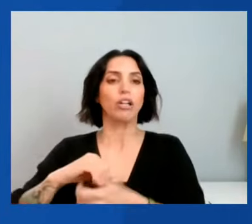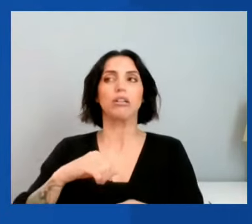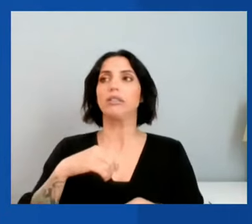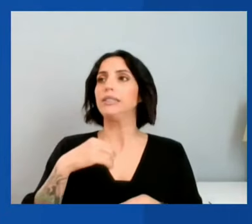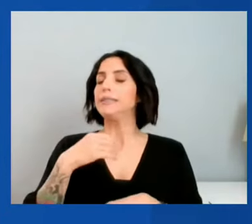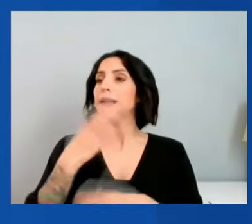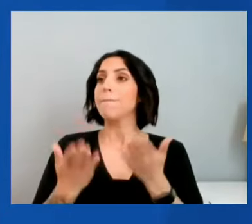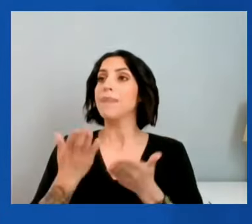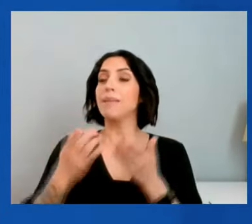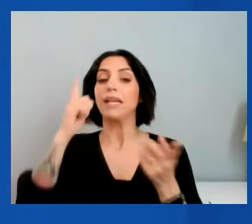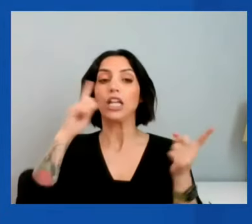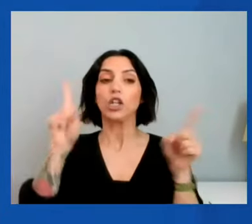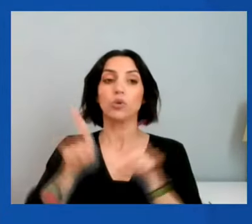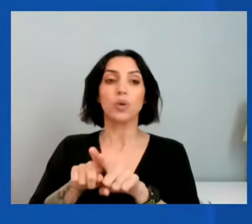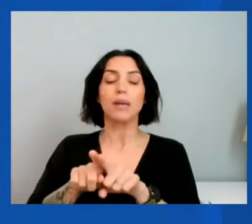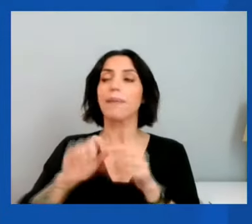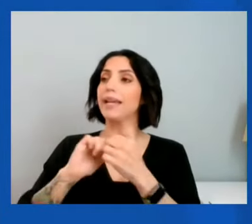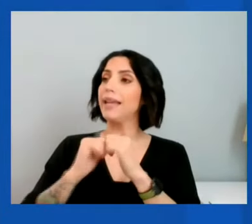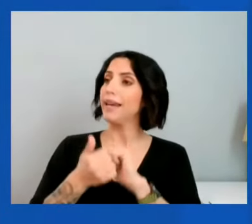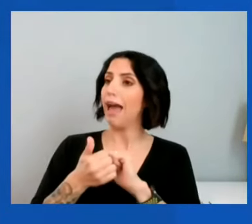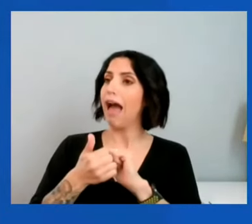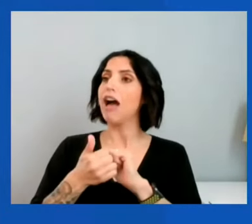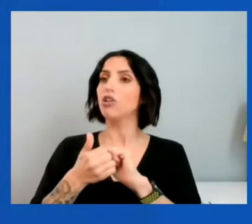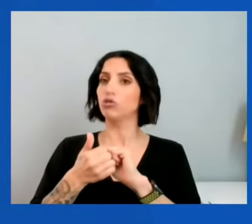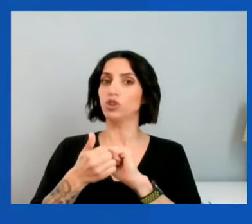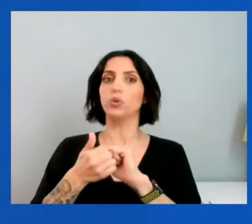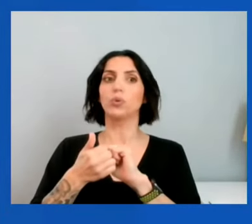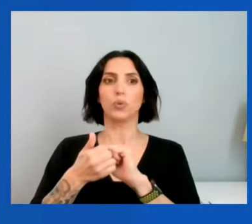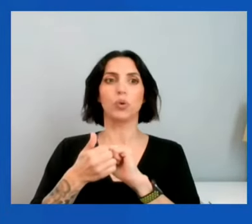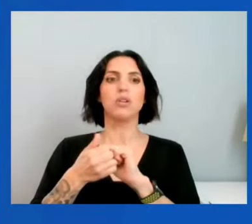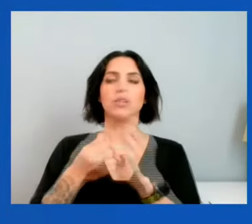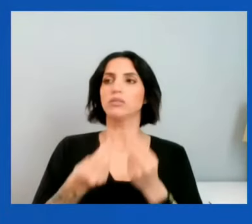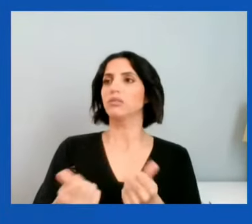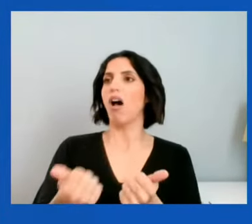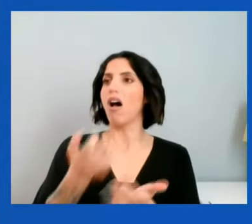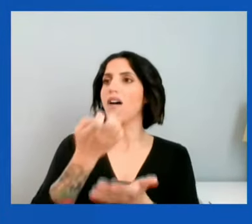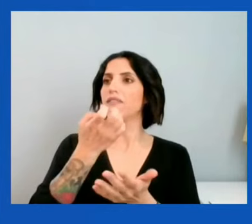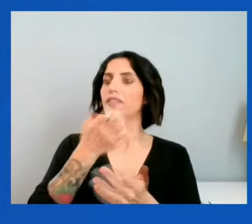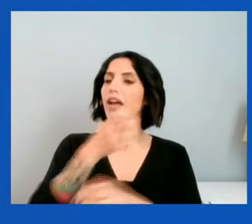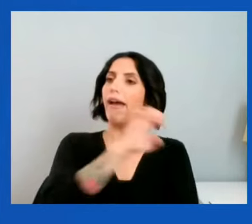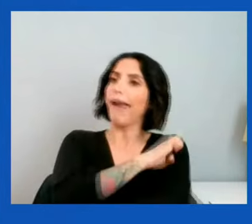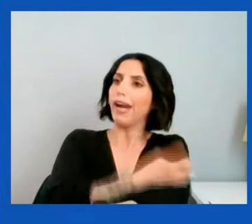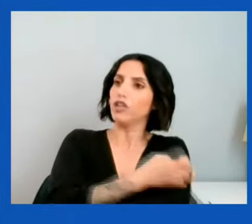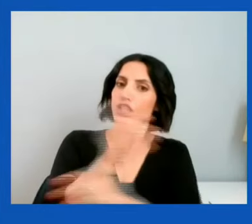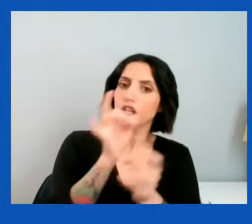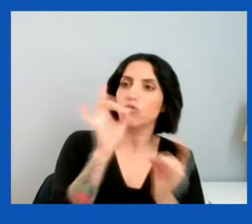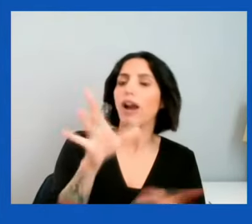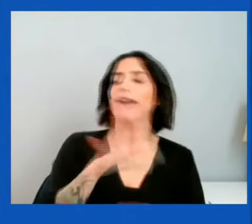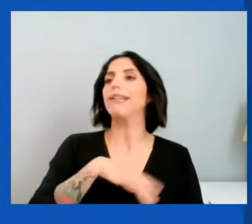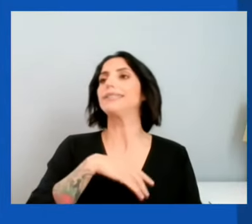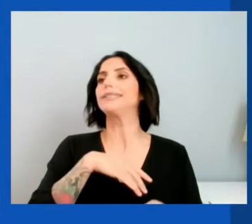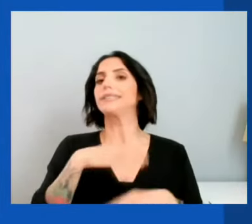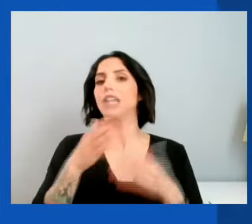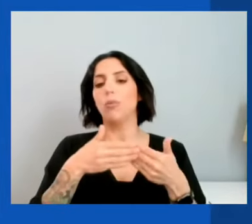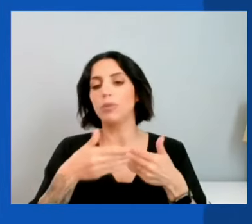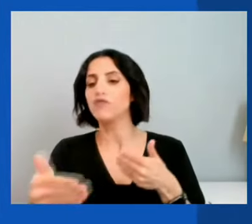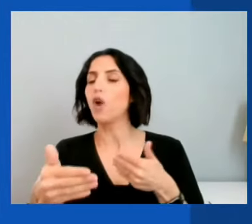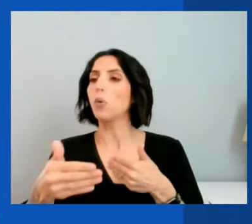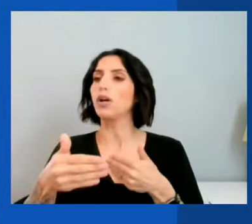on how to bridge the current energy crisis and yet push forward to clean tech? Could there be